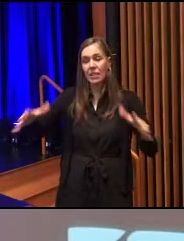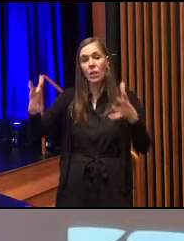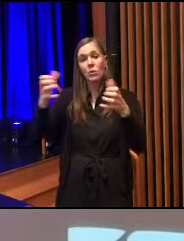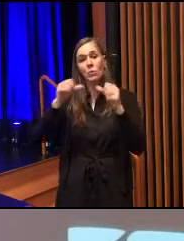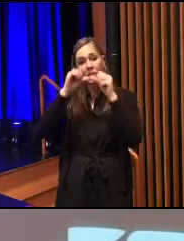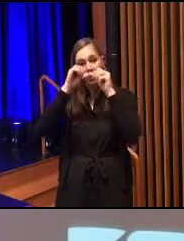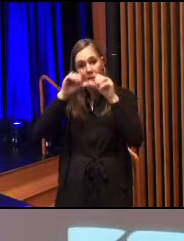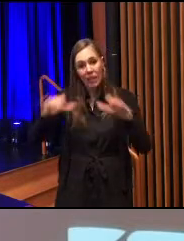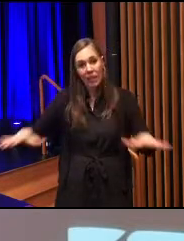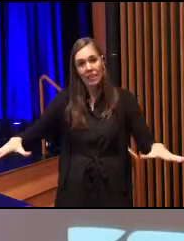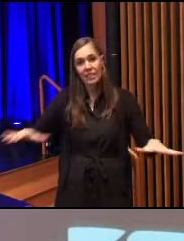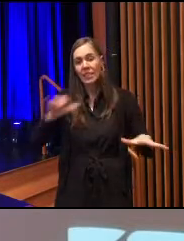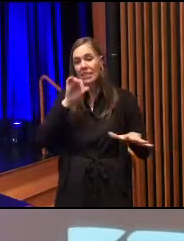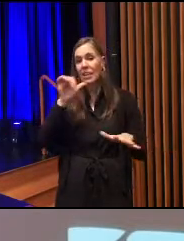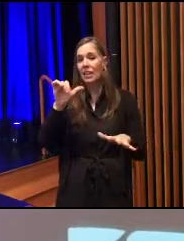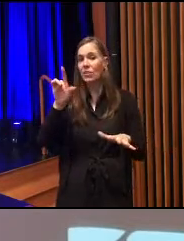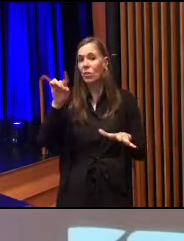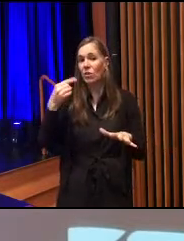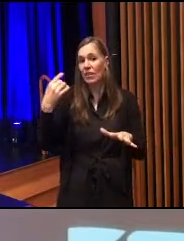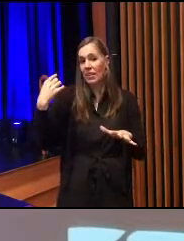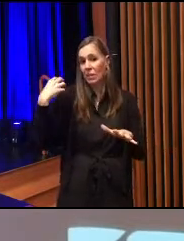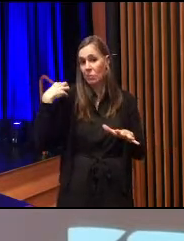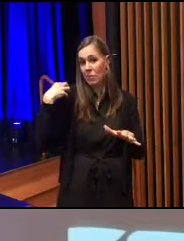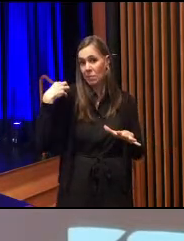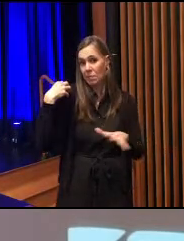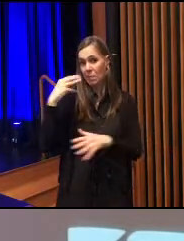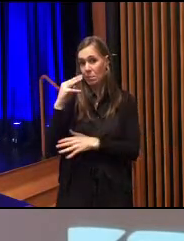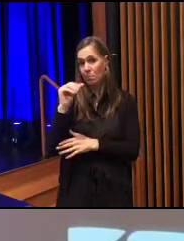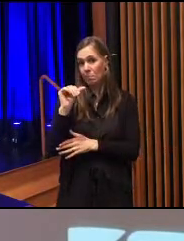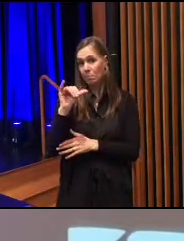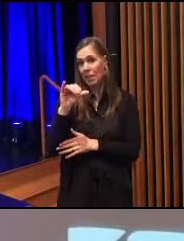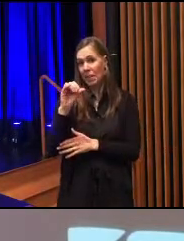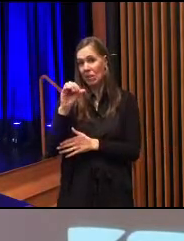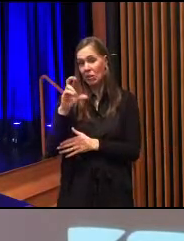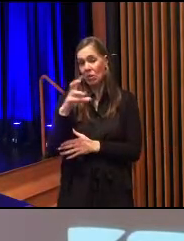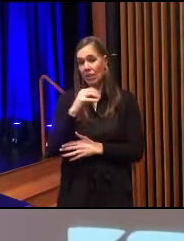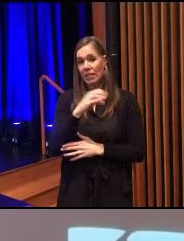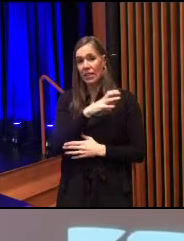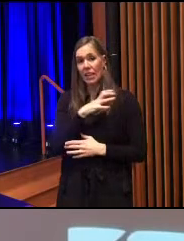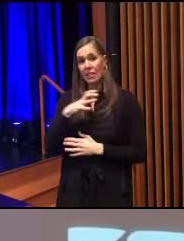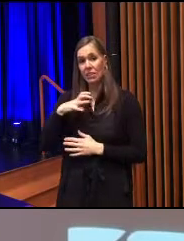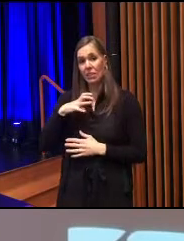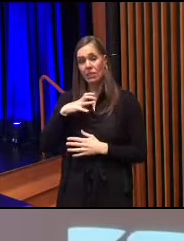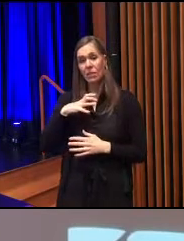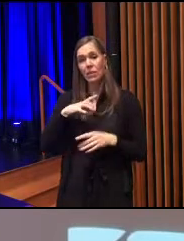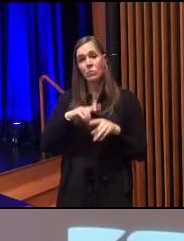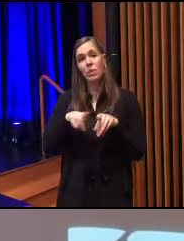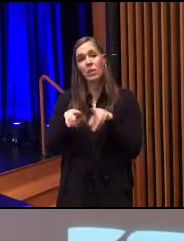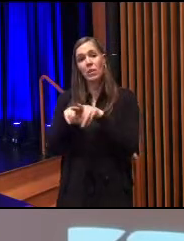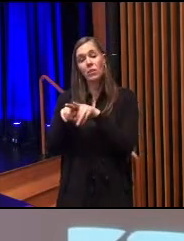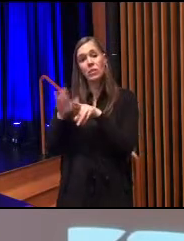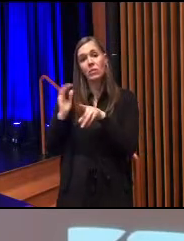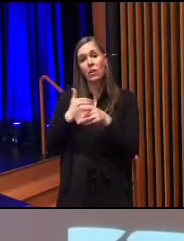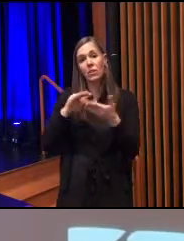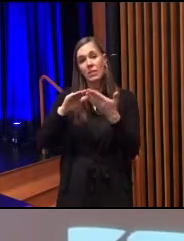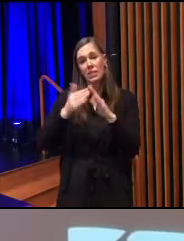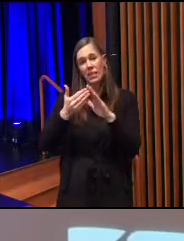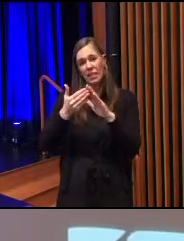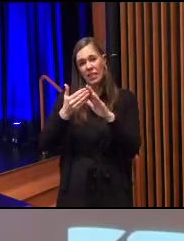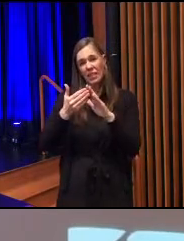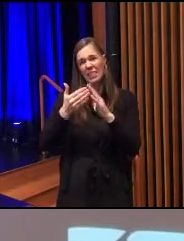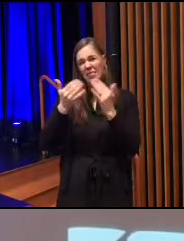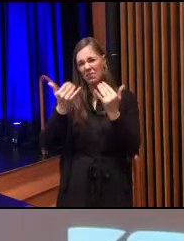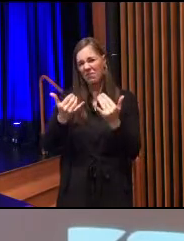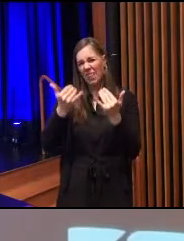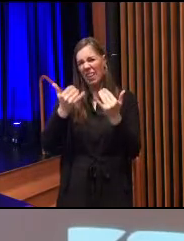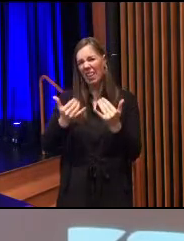bless not only the mayor and this council, but our city. Such a turbulent time